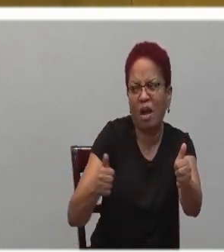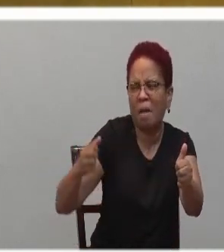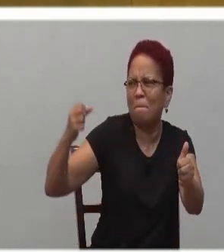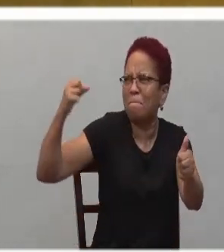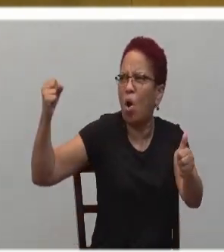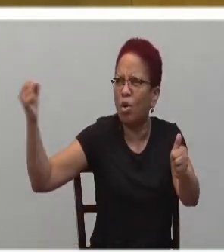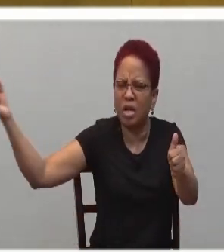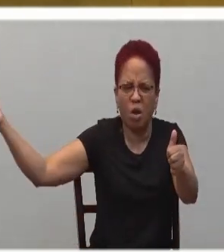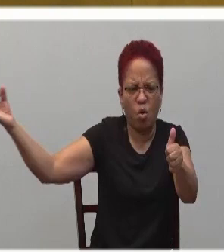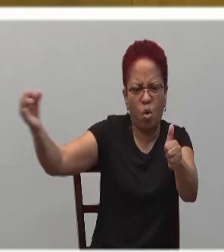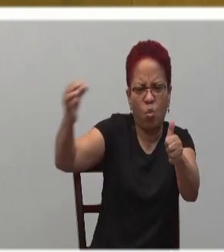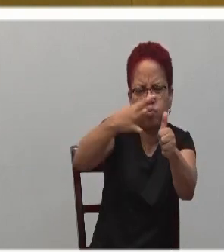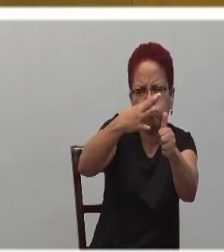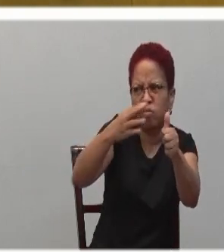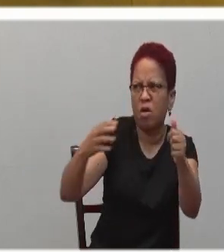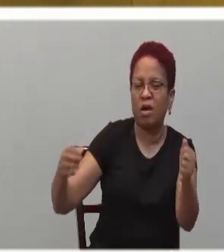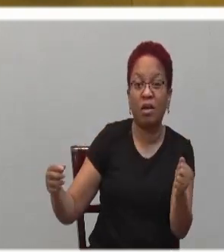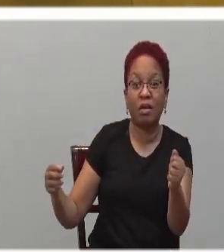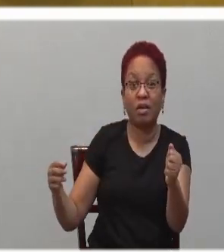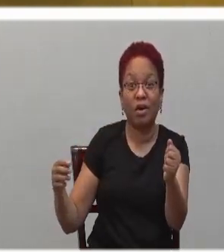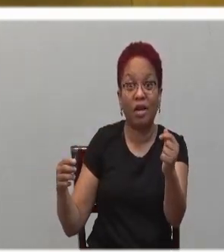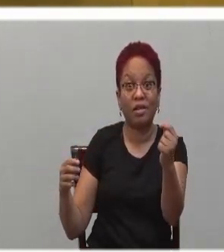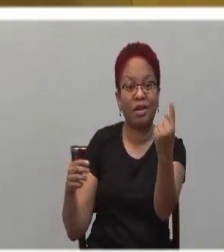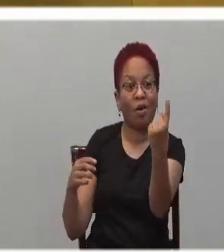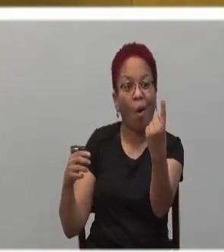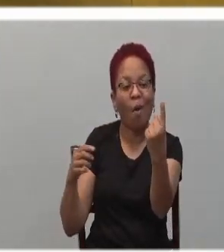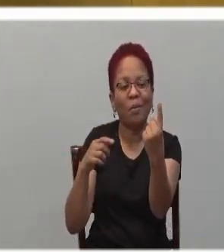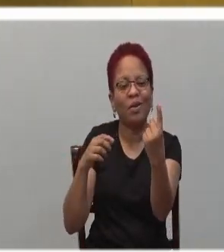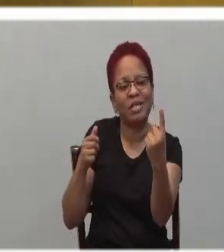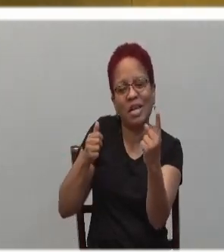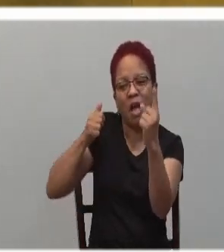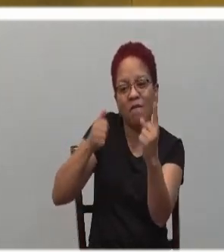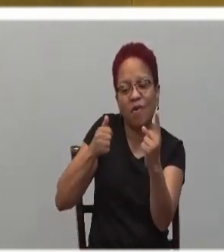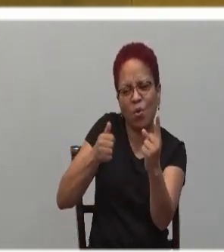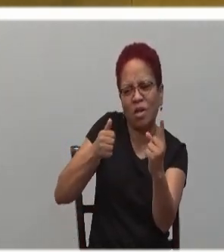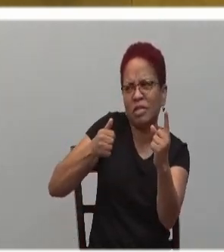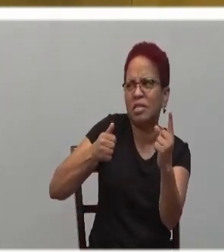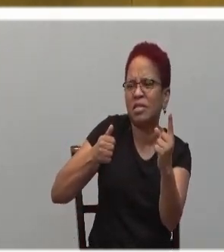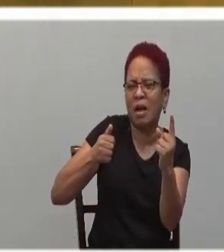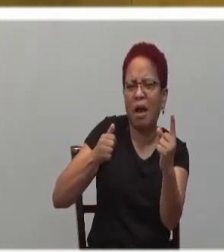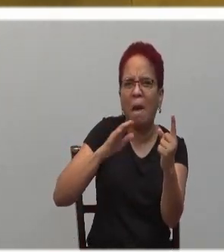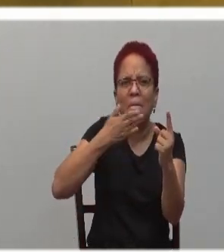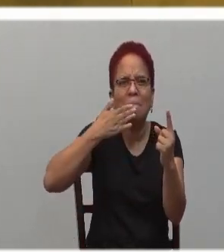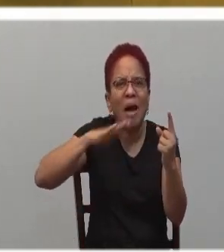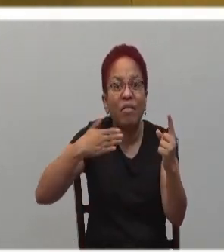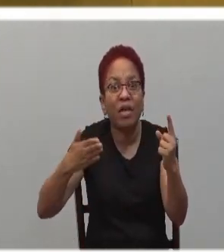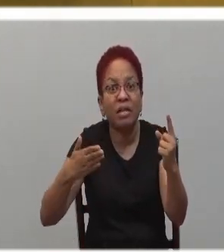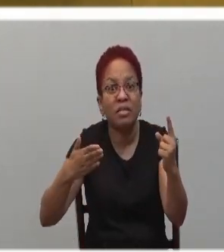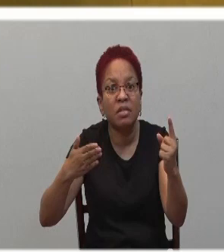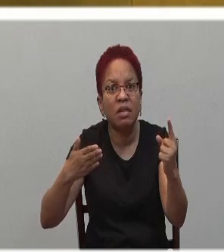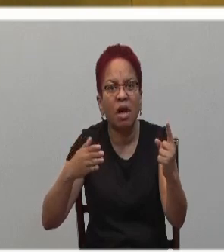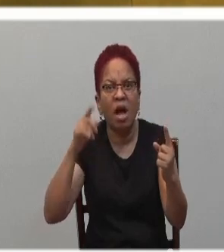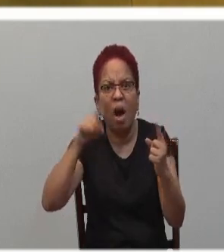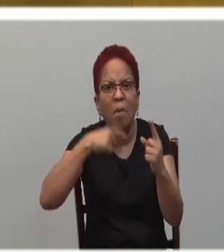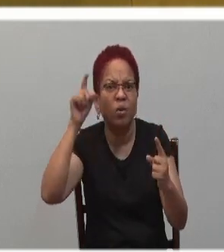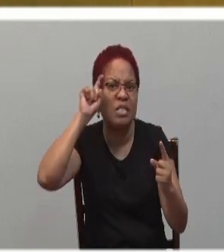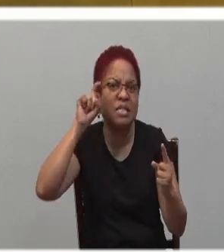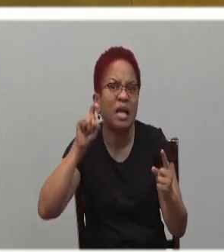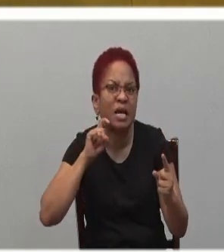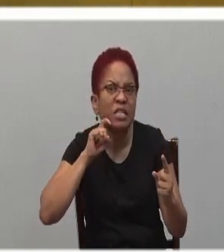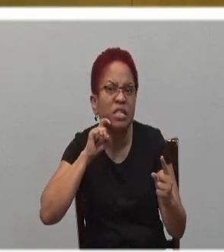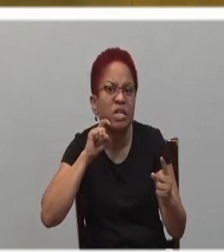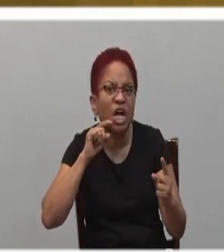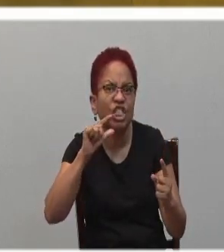and spirituality. For example, their ideology surrounding sexuality or gender